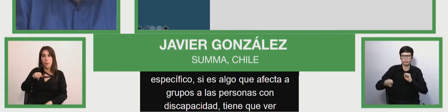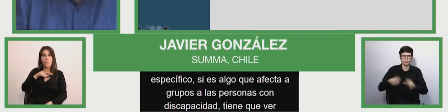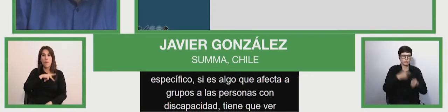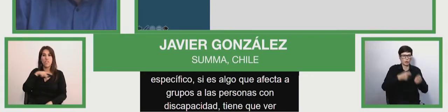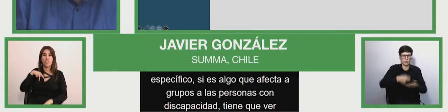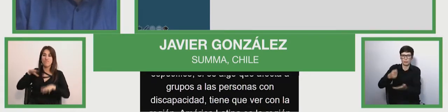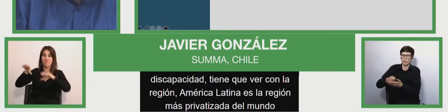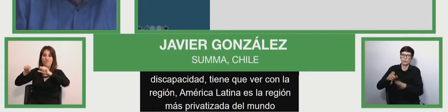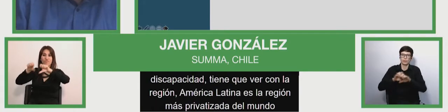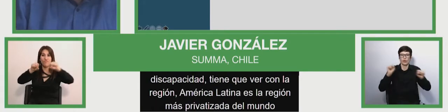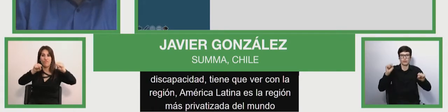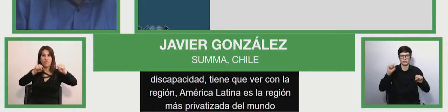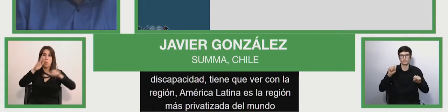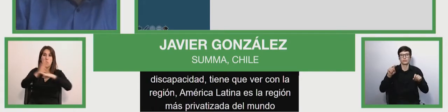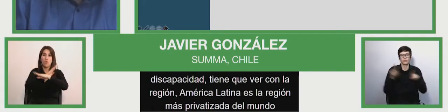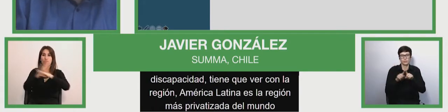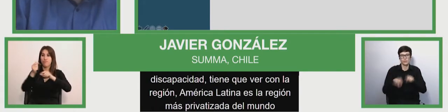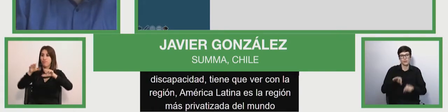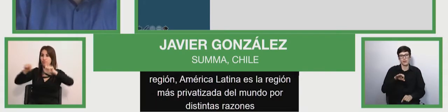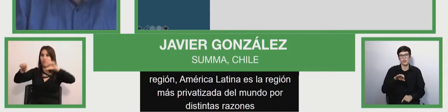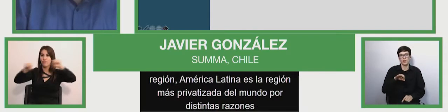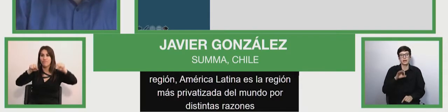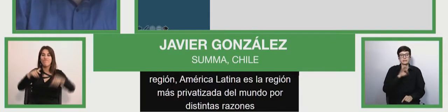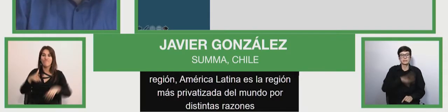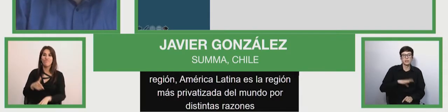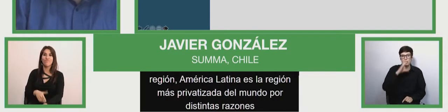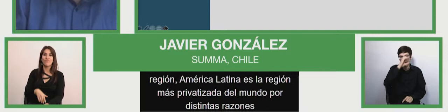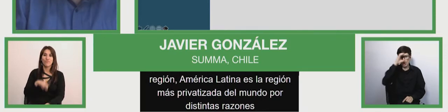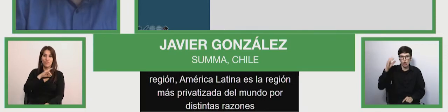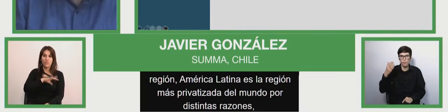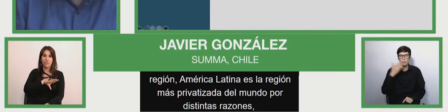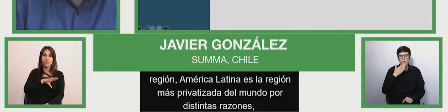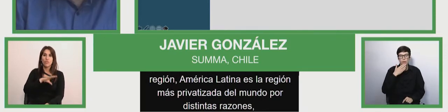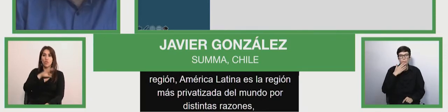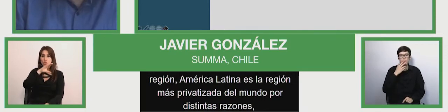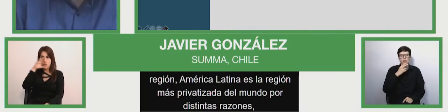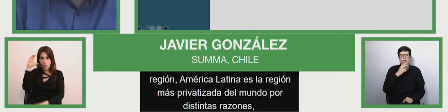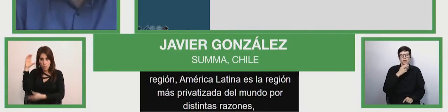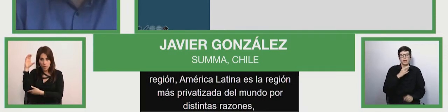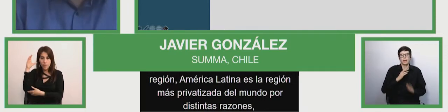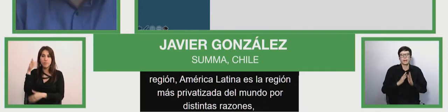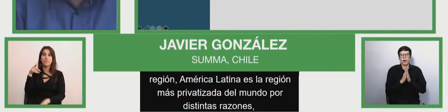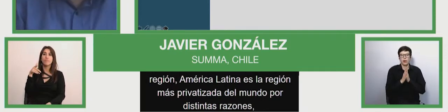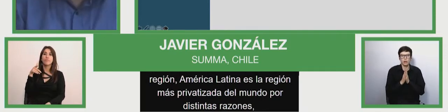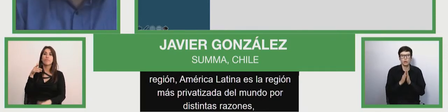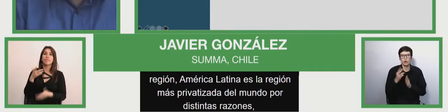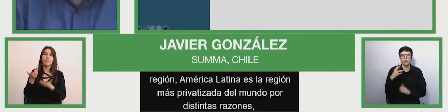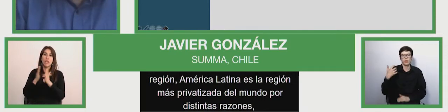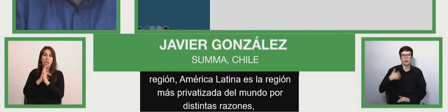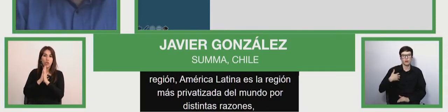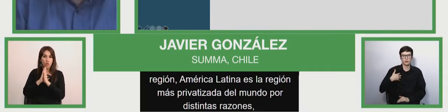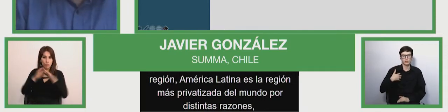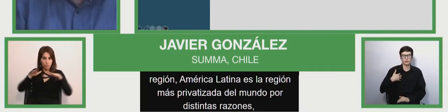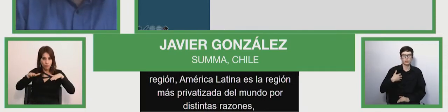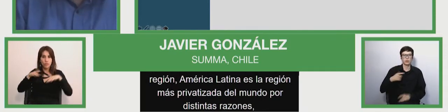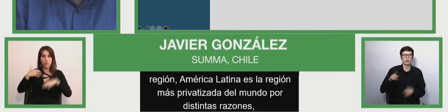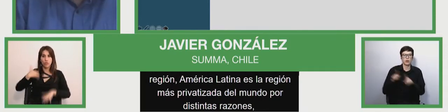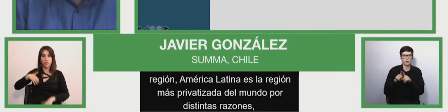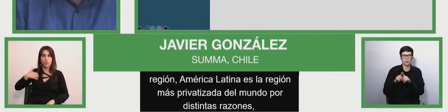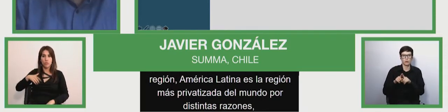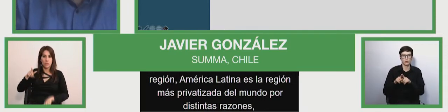ideological, some religious, in case of Argentina, Federico, yes?